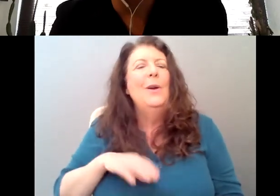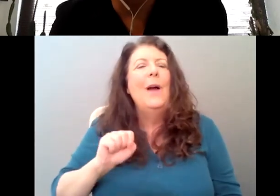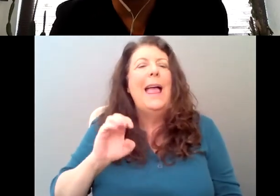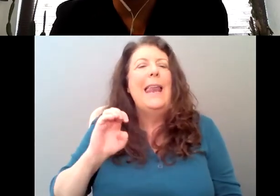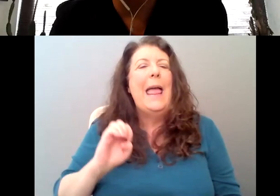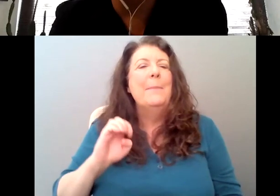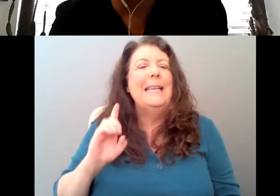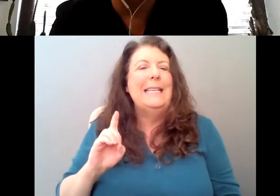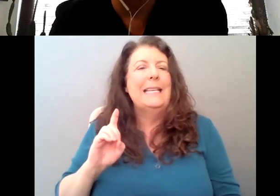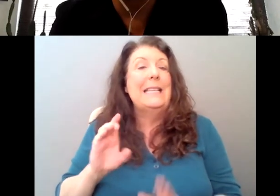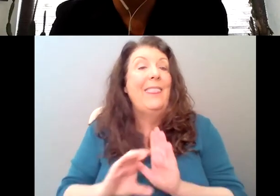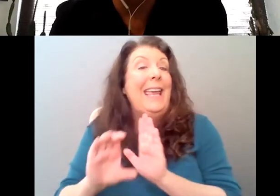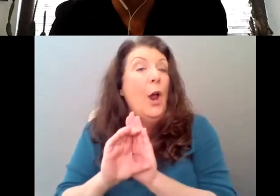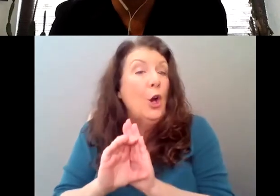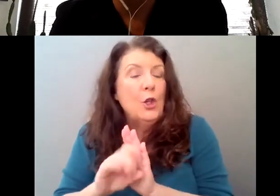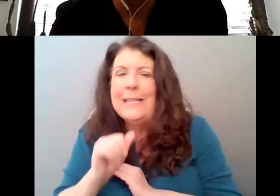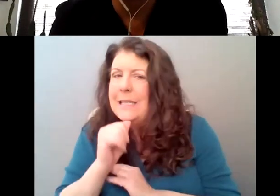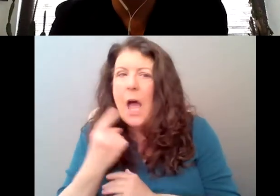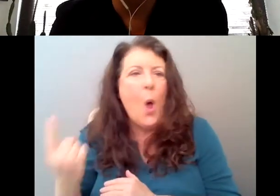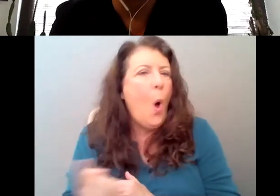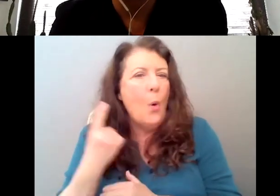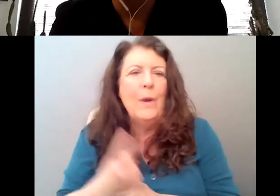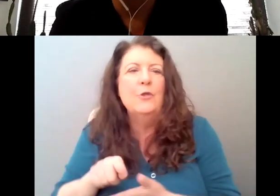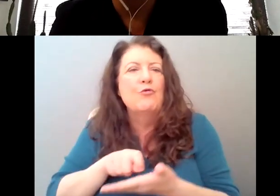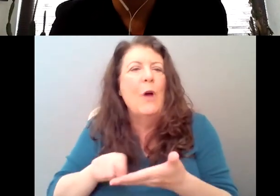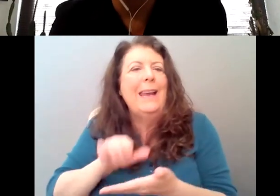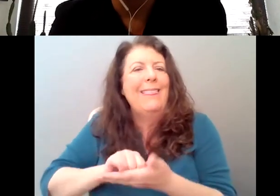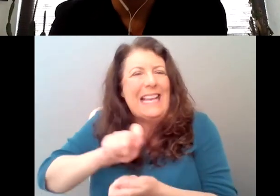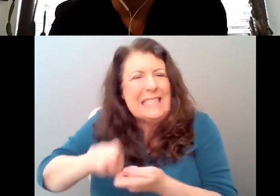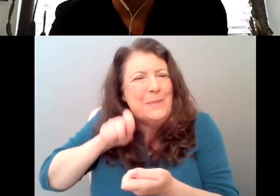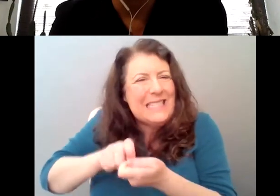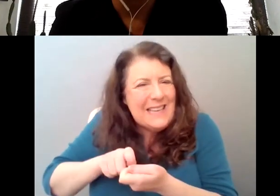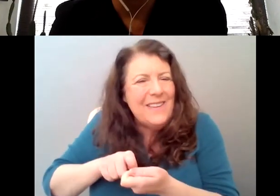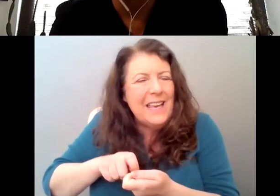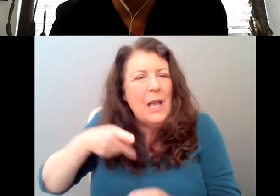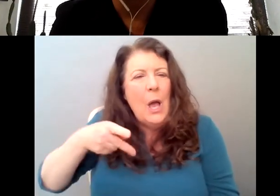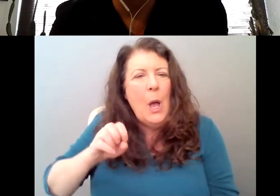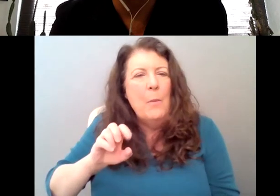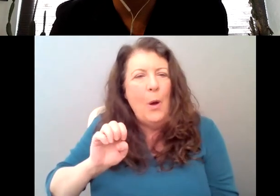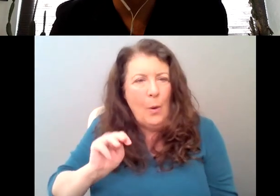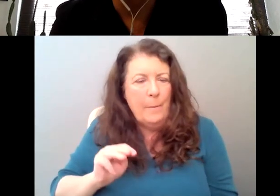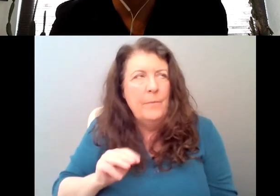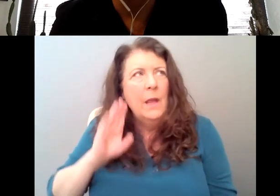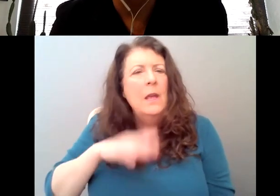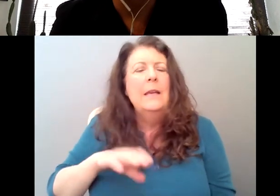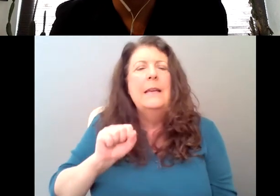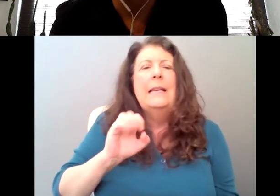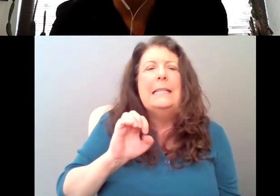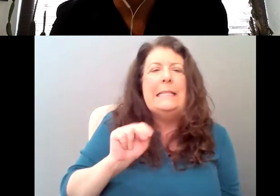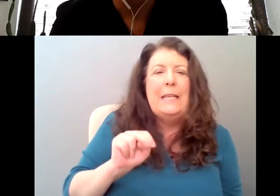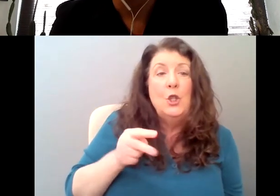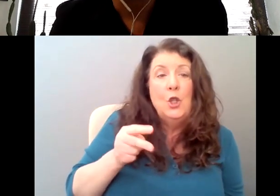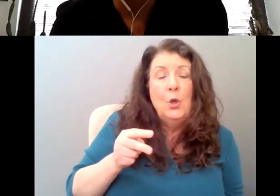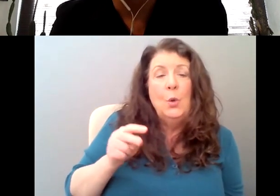episode in the episode. Sometimes she is, sometimes she's not. Um, in season two, in season two, Emily was struggling with writer's block.